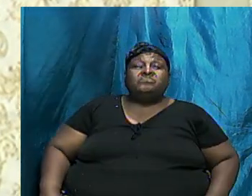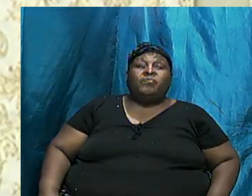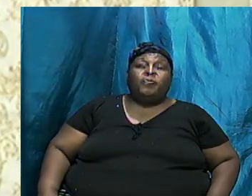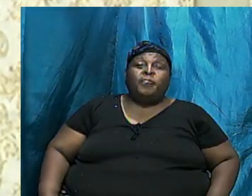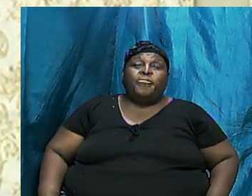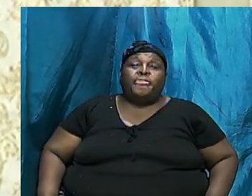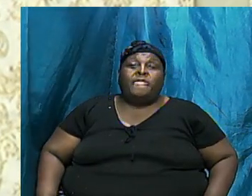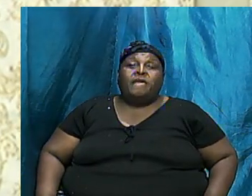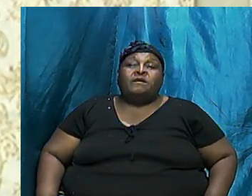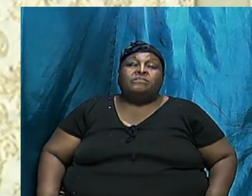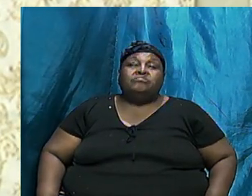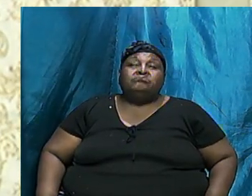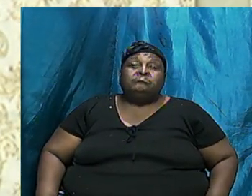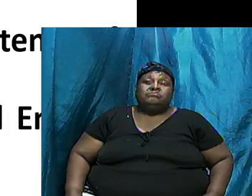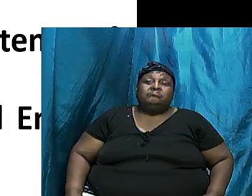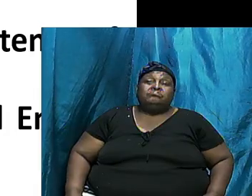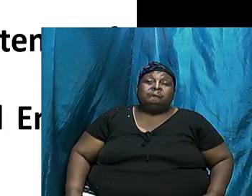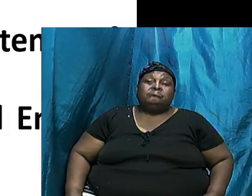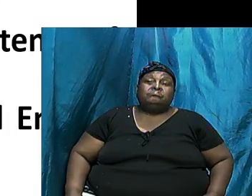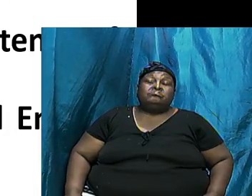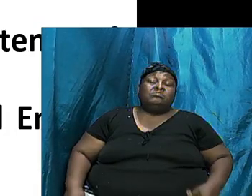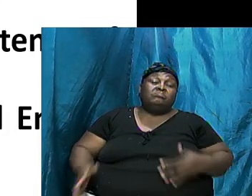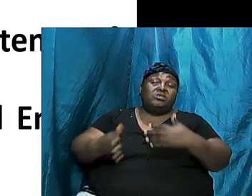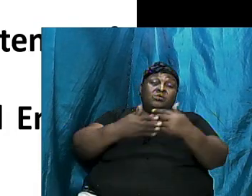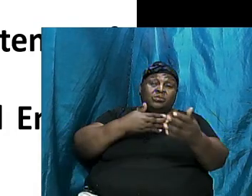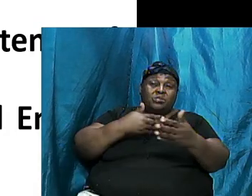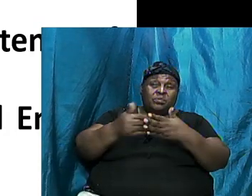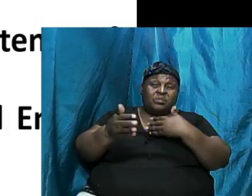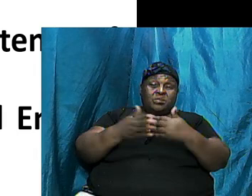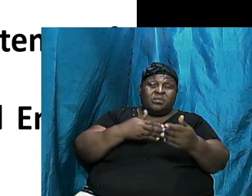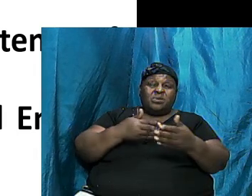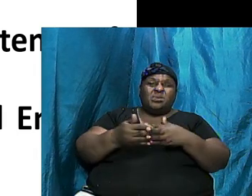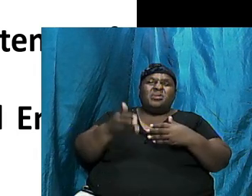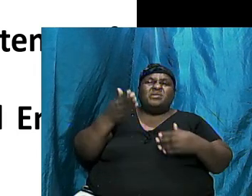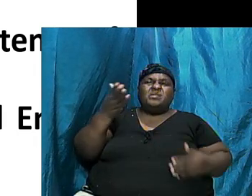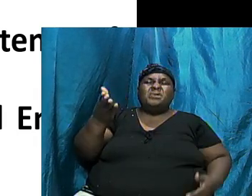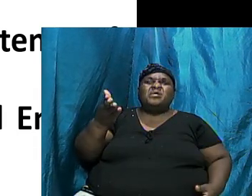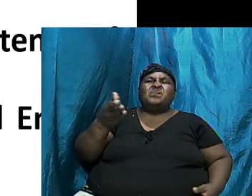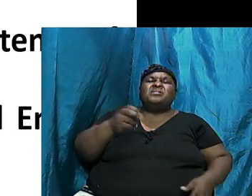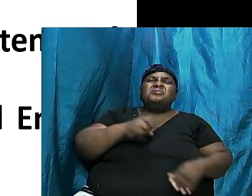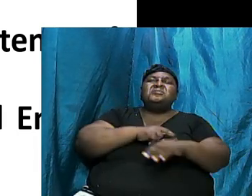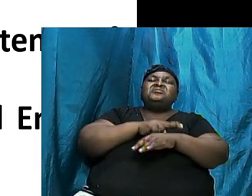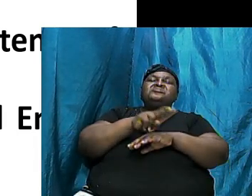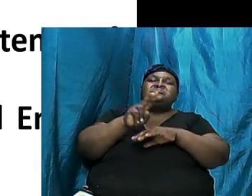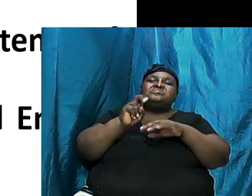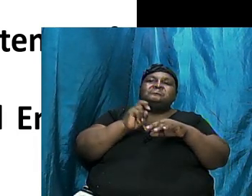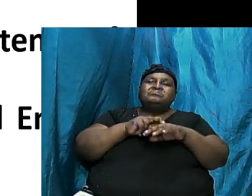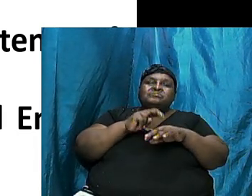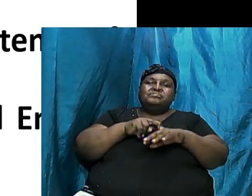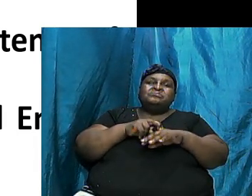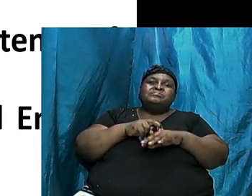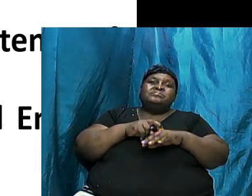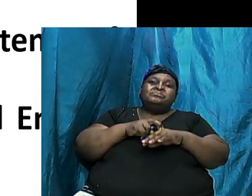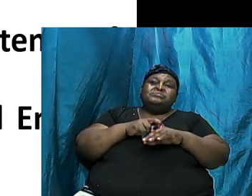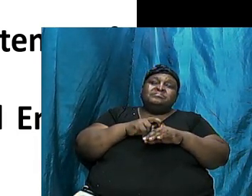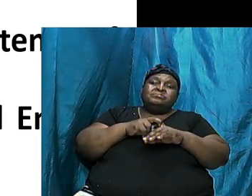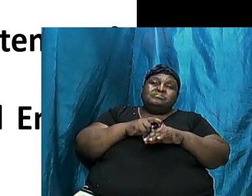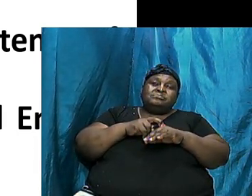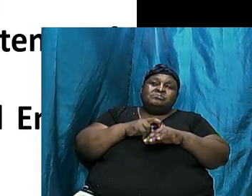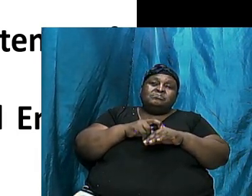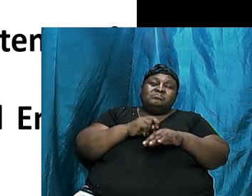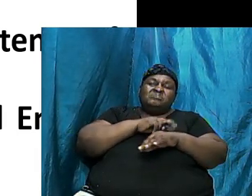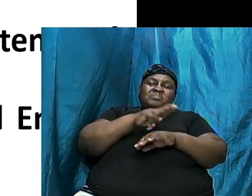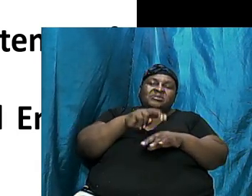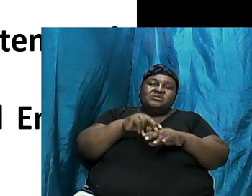So I Want Us To See That Although There Are Nations The Nation Of